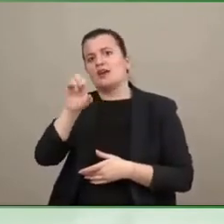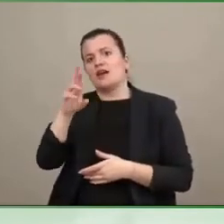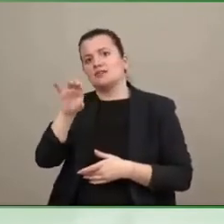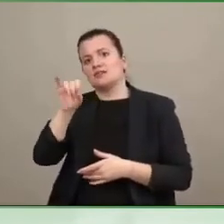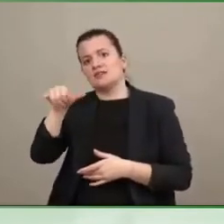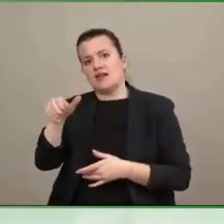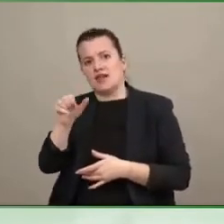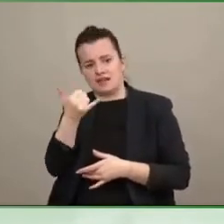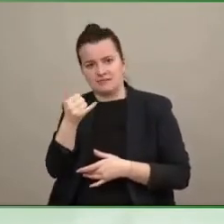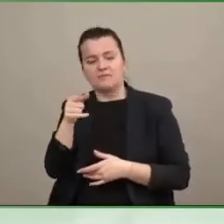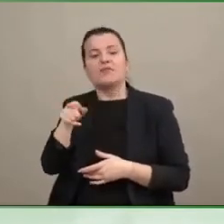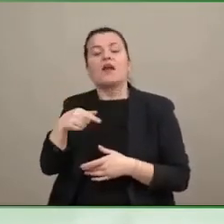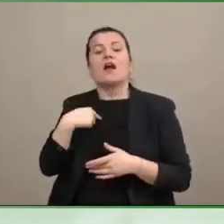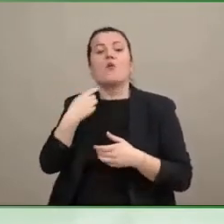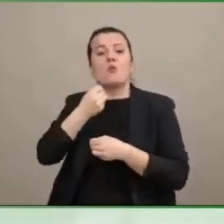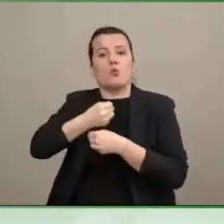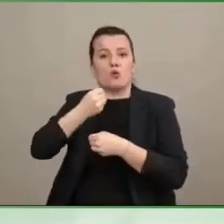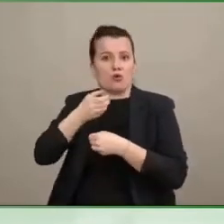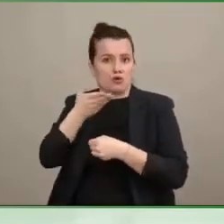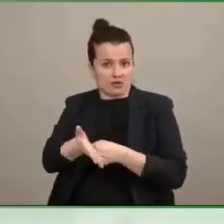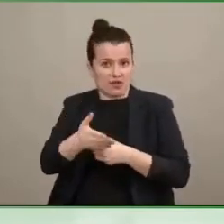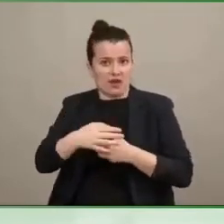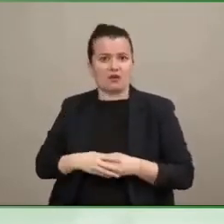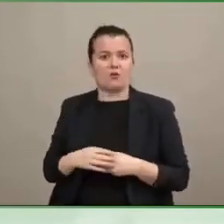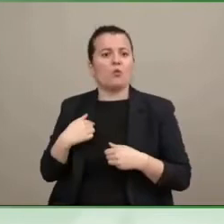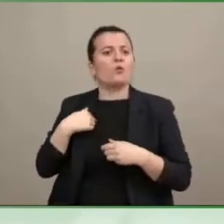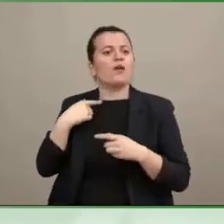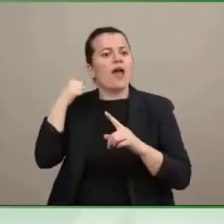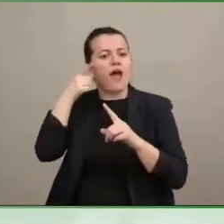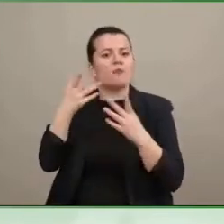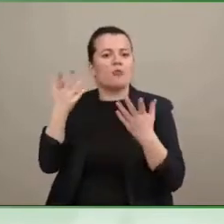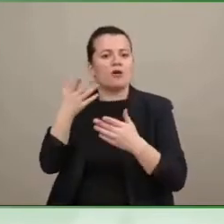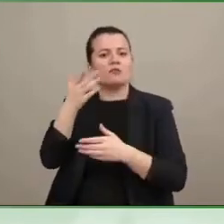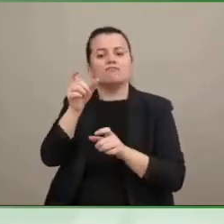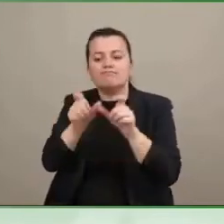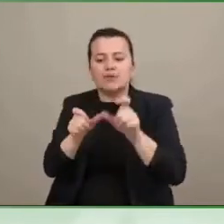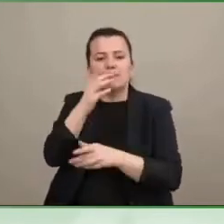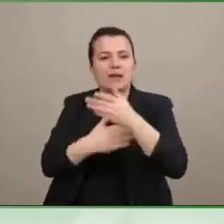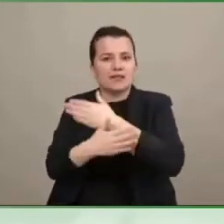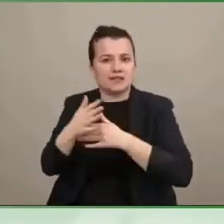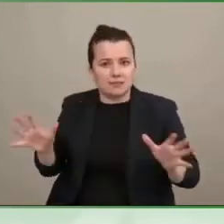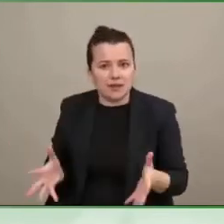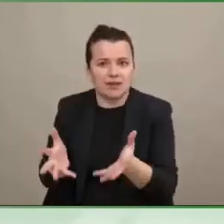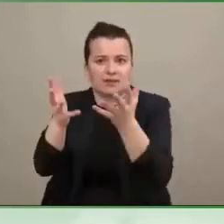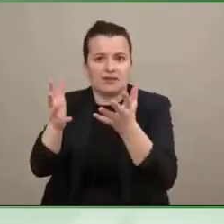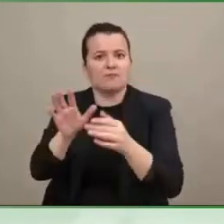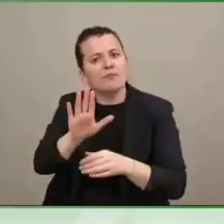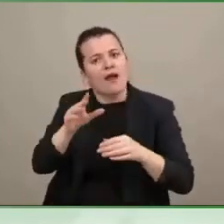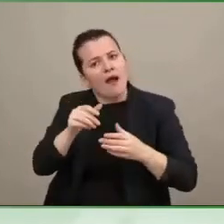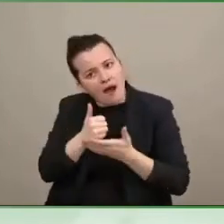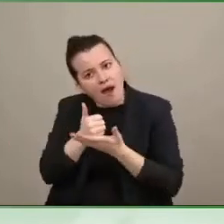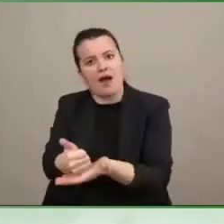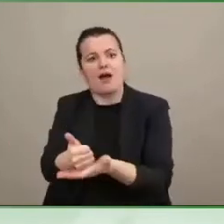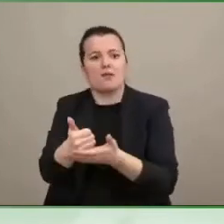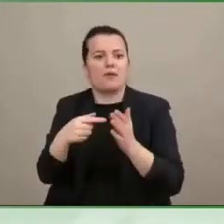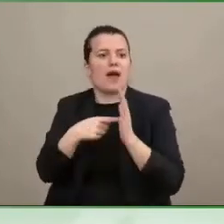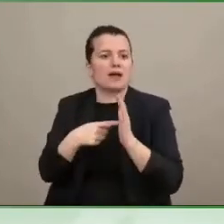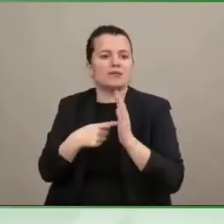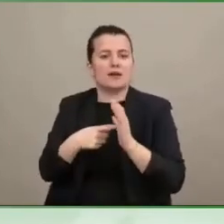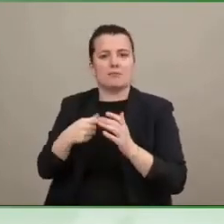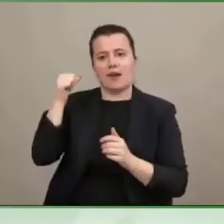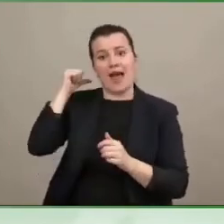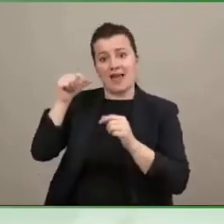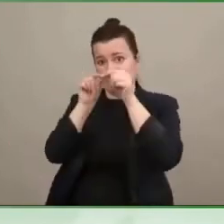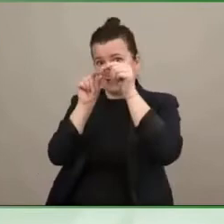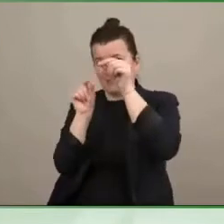focuses on improving cognition and mobility for individuals with disabilities such as spinal cord injury, traumatic brain